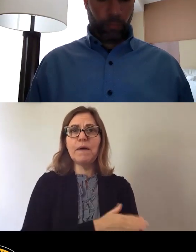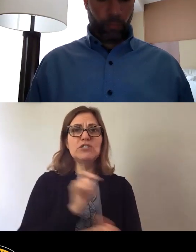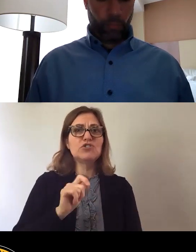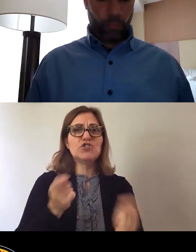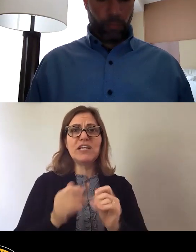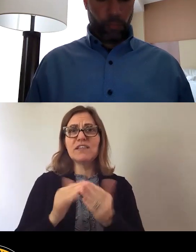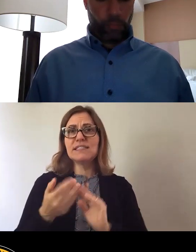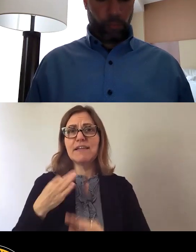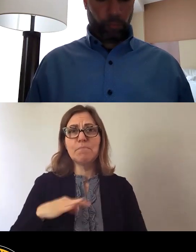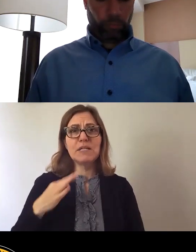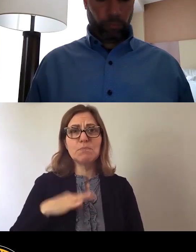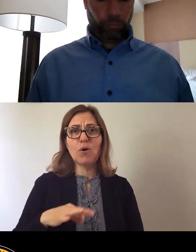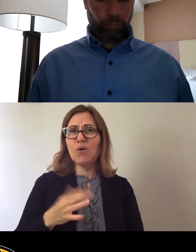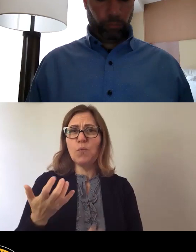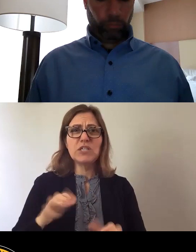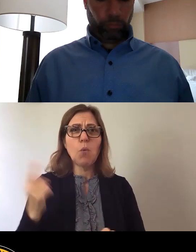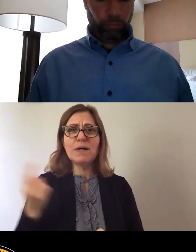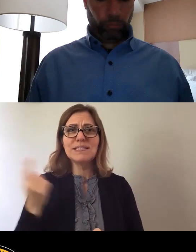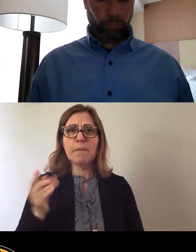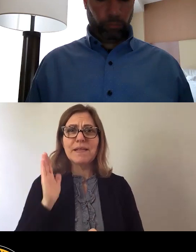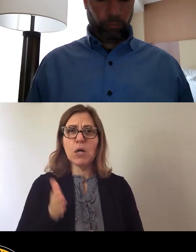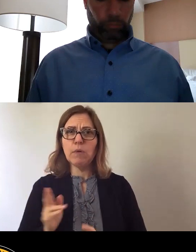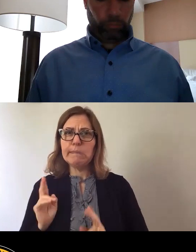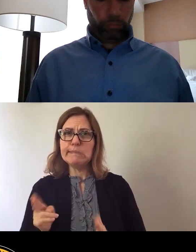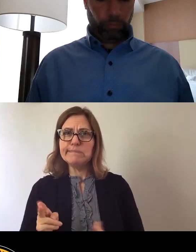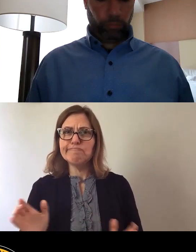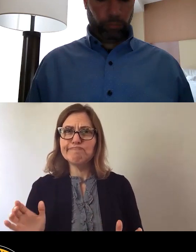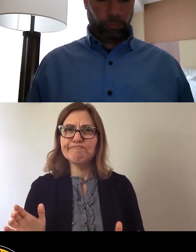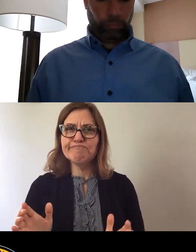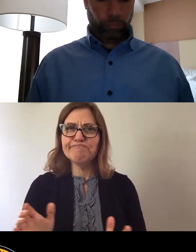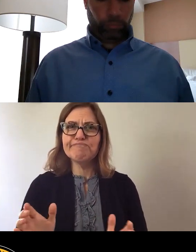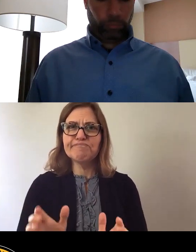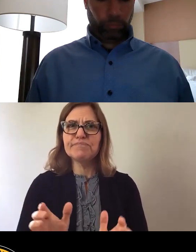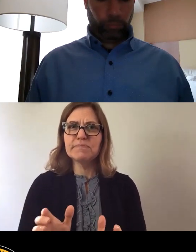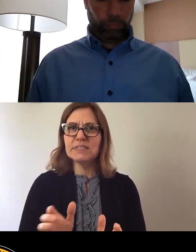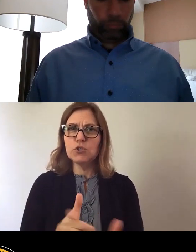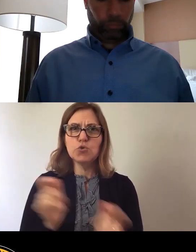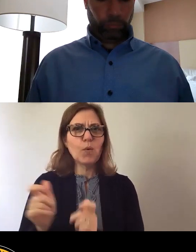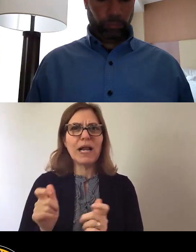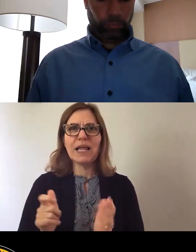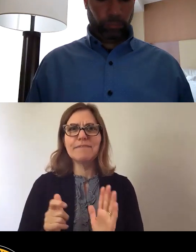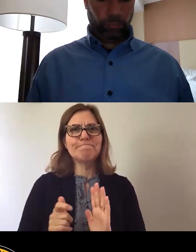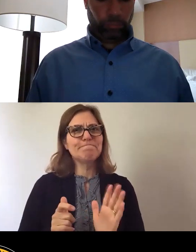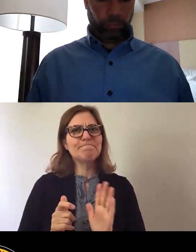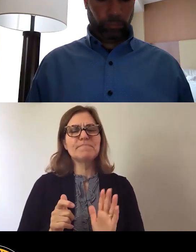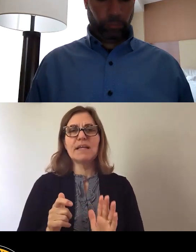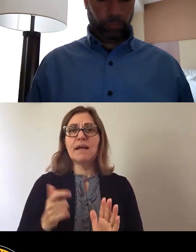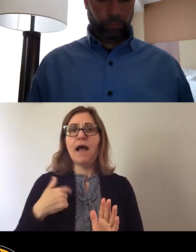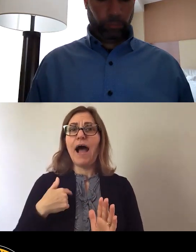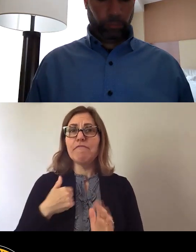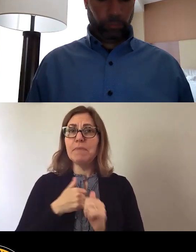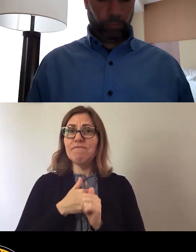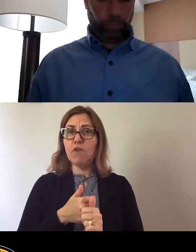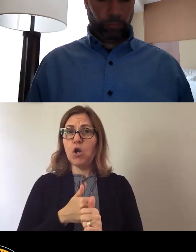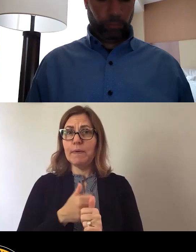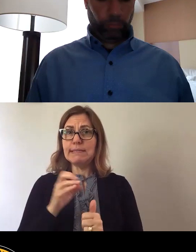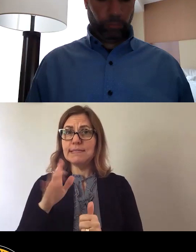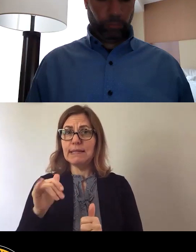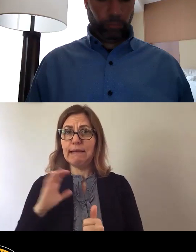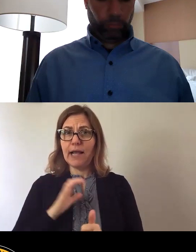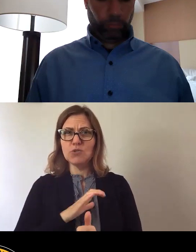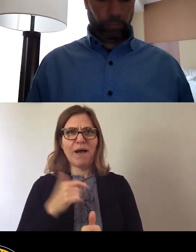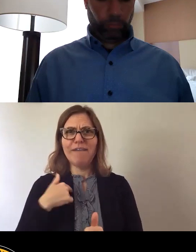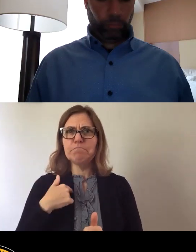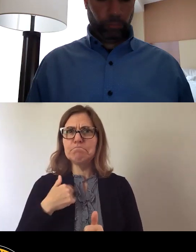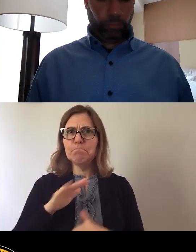not something that's pushed through at warp speed. I also would like to note, I've been following city council. I'm a lifelong Pittsburgh resident, and